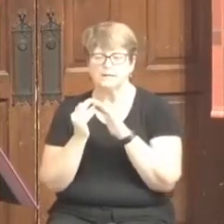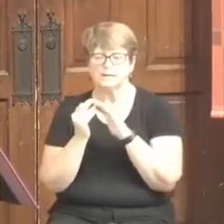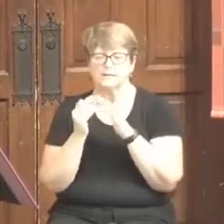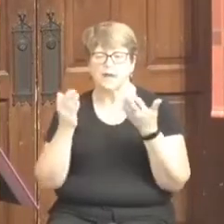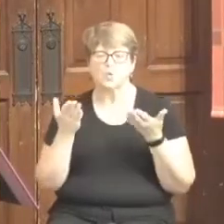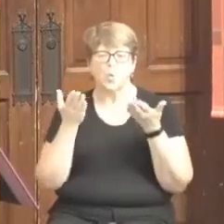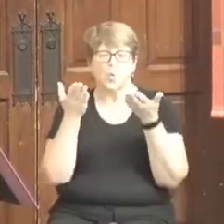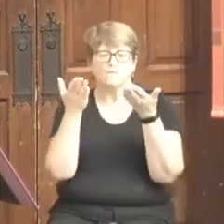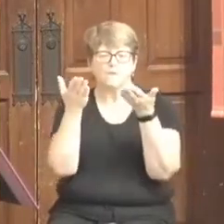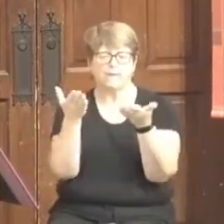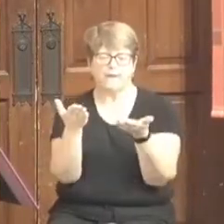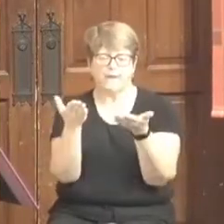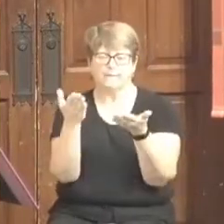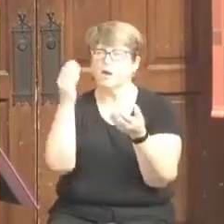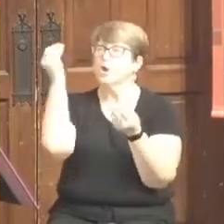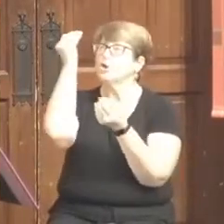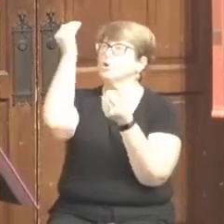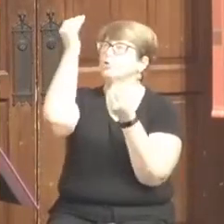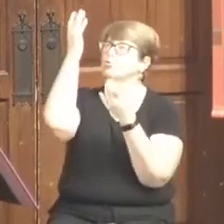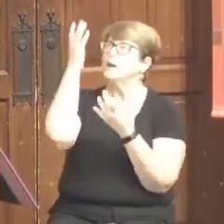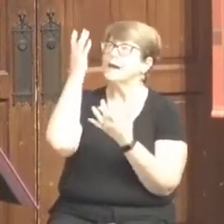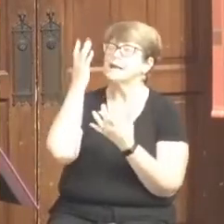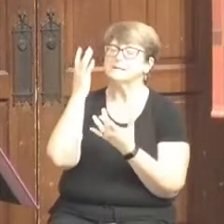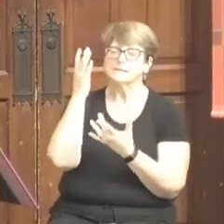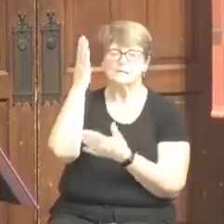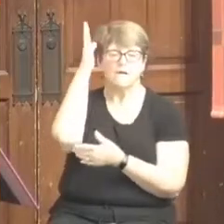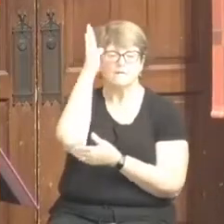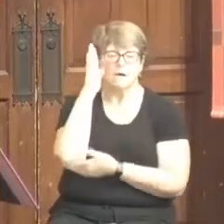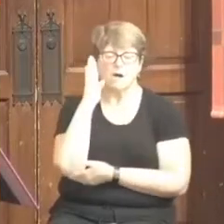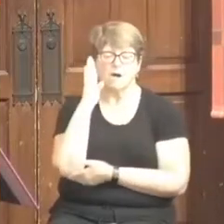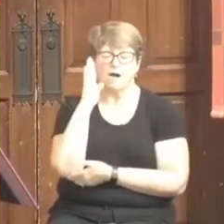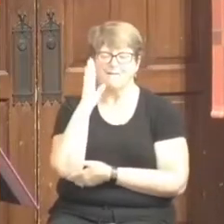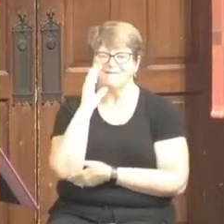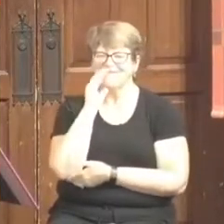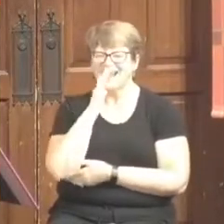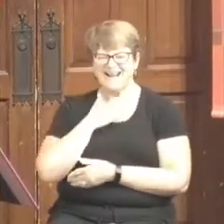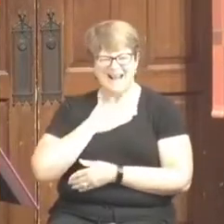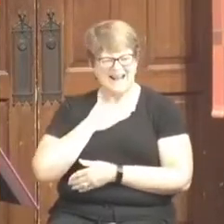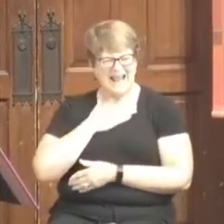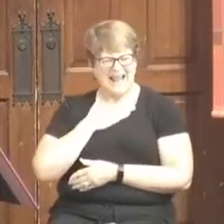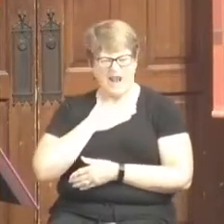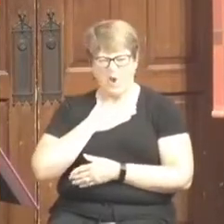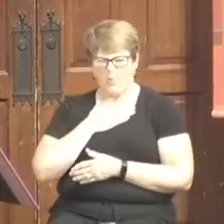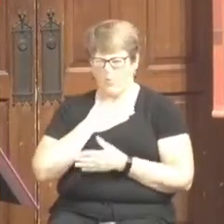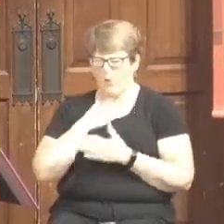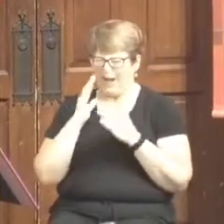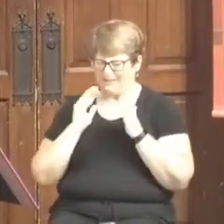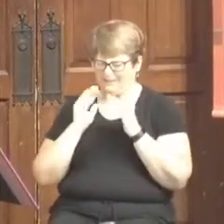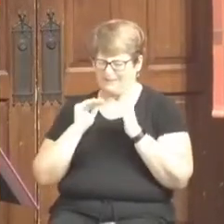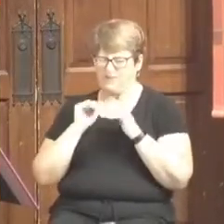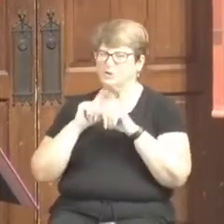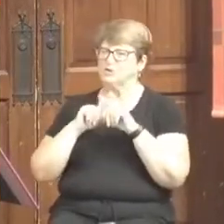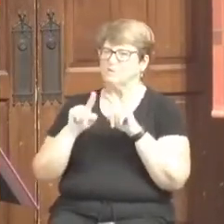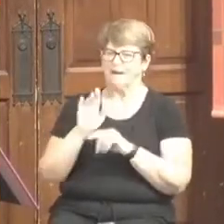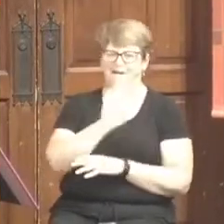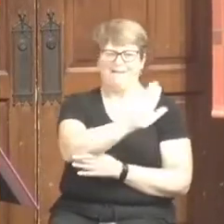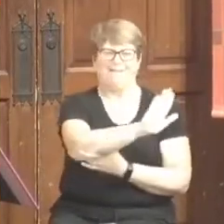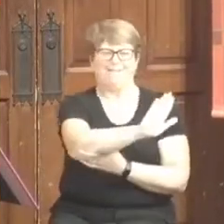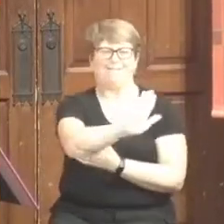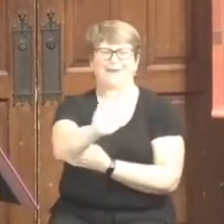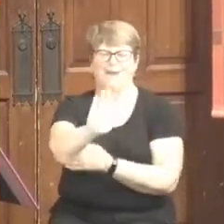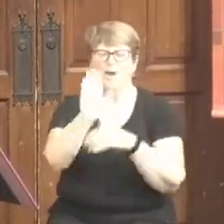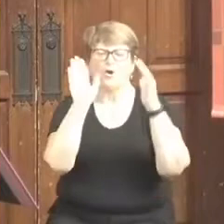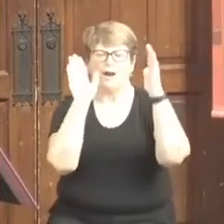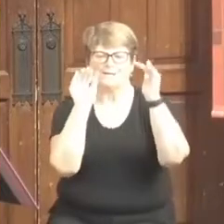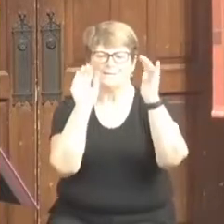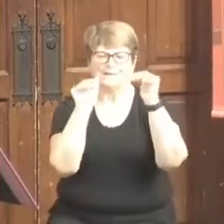them the grace of God, not on our terms, but on their terms. Not in